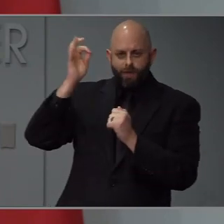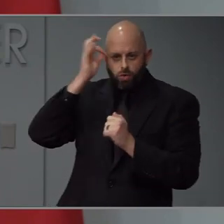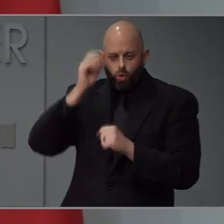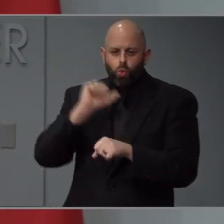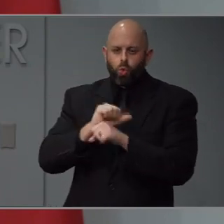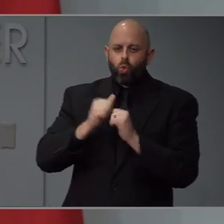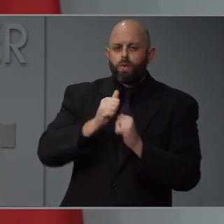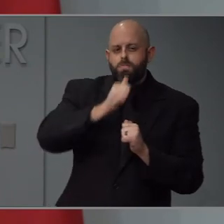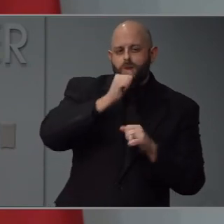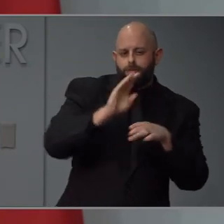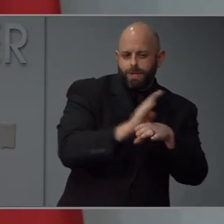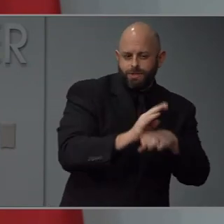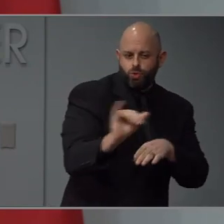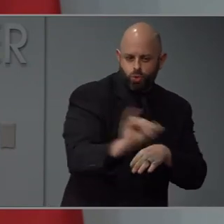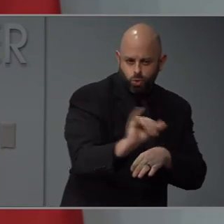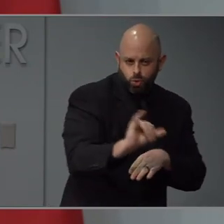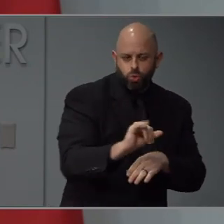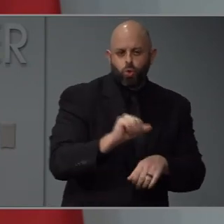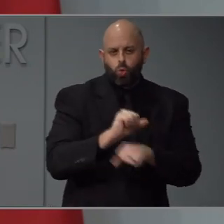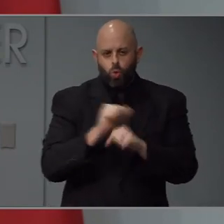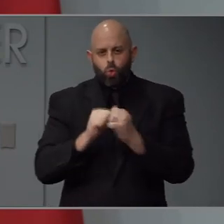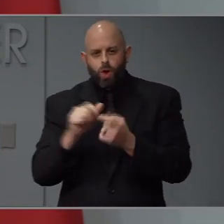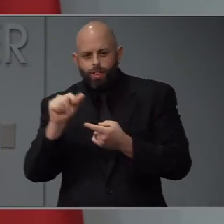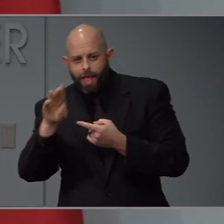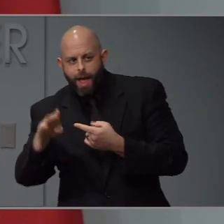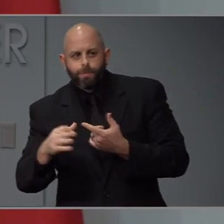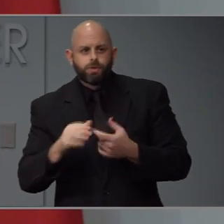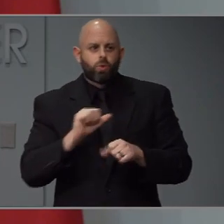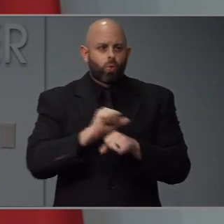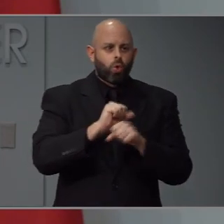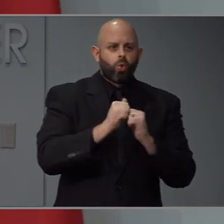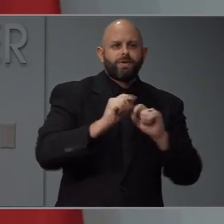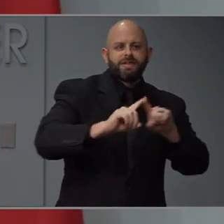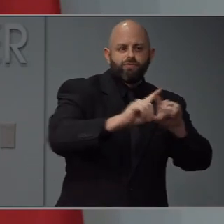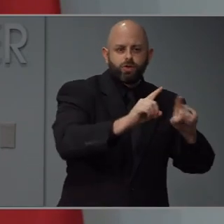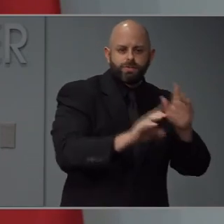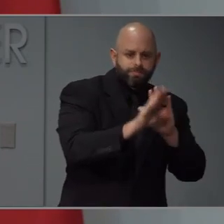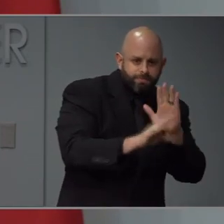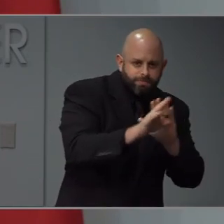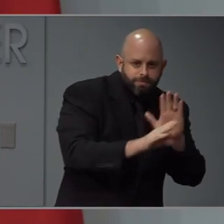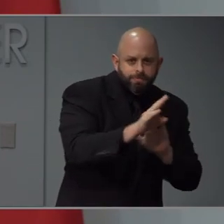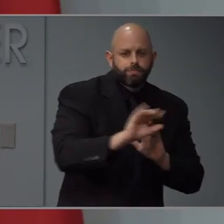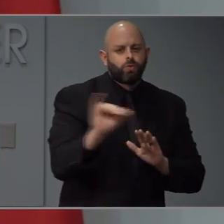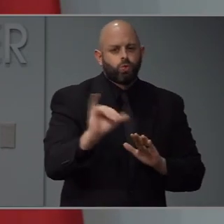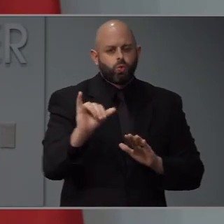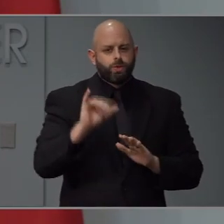our private lab partners, our academic partners as they ramp up.